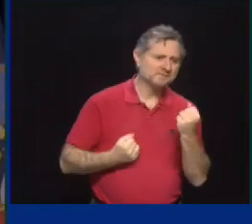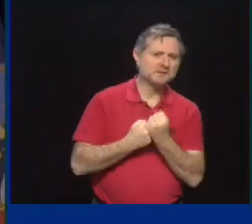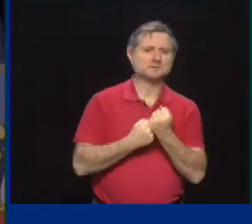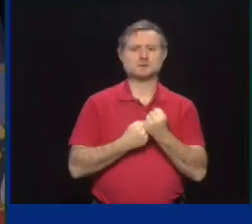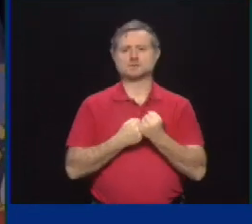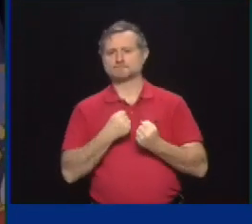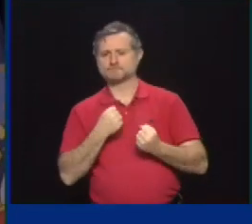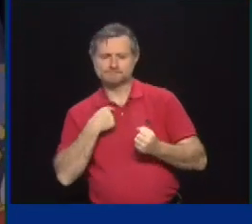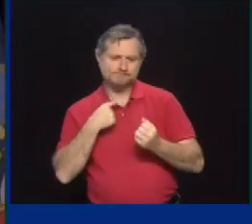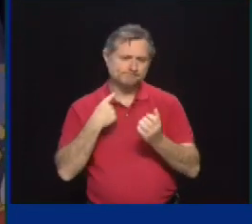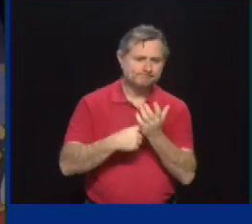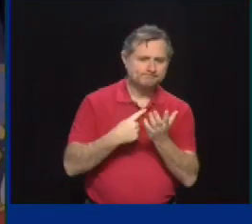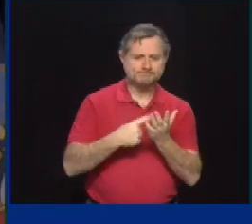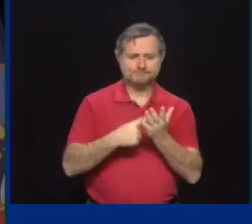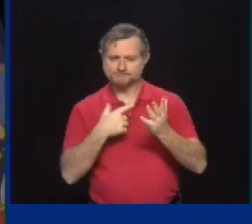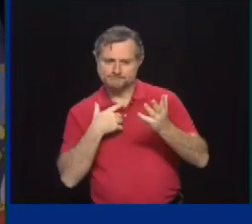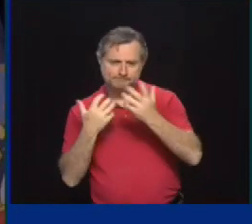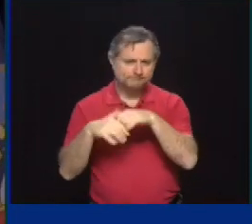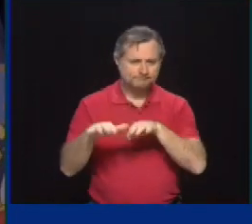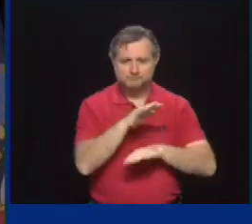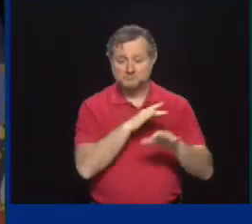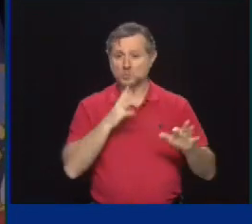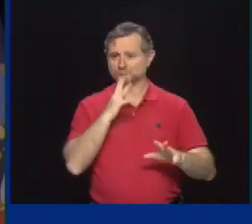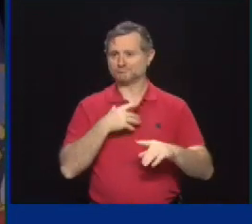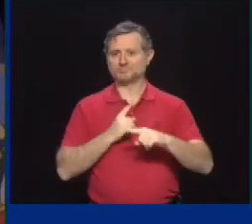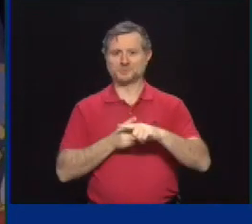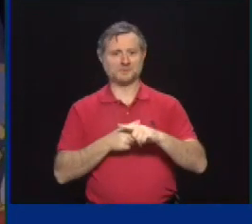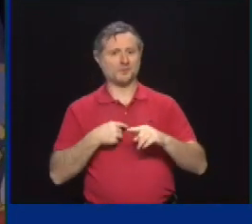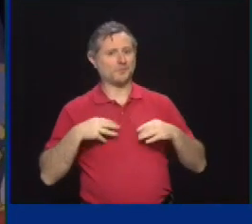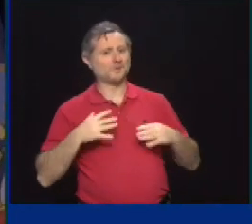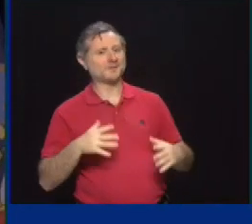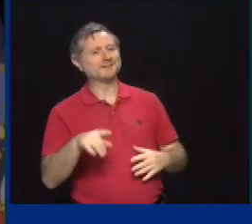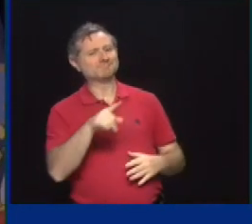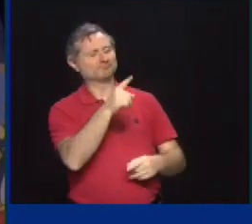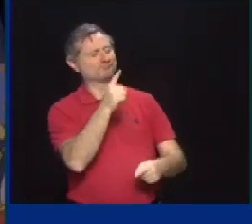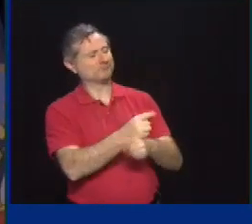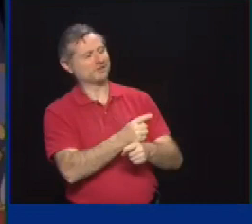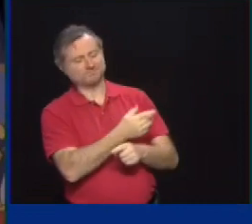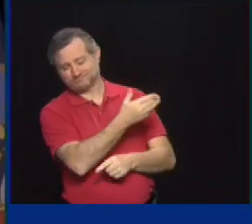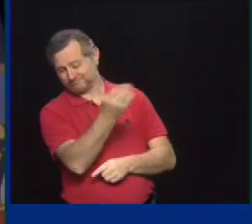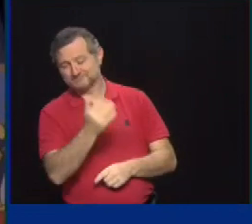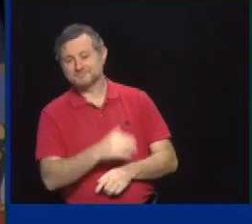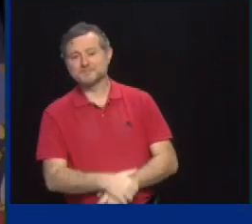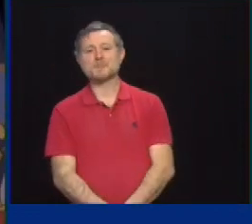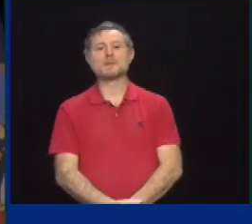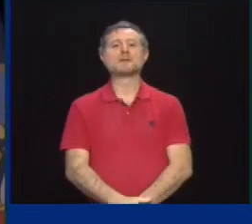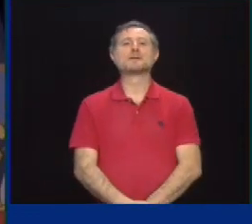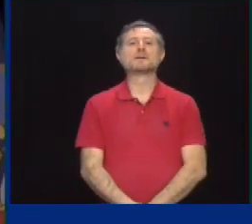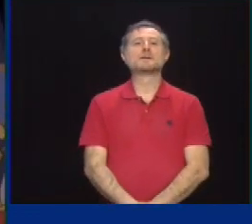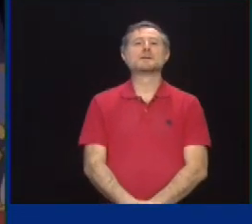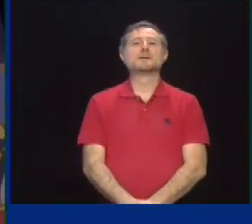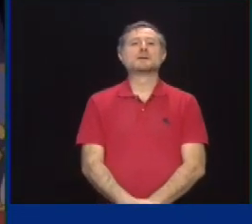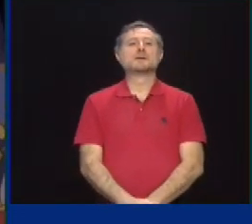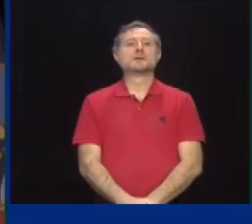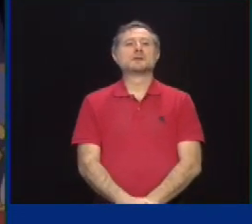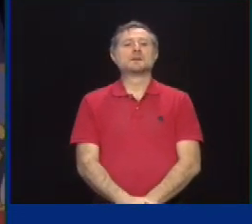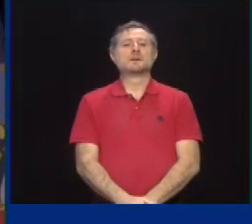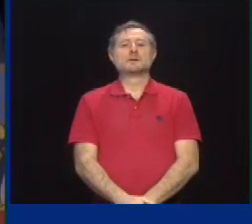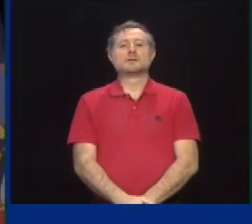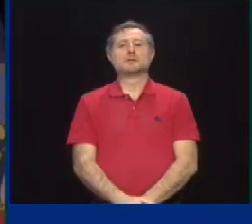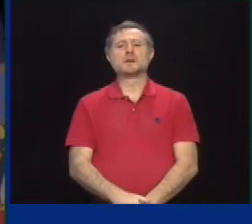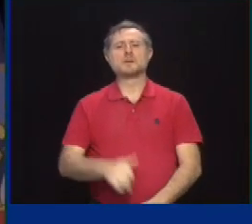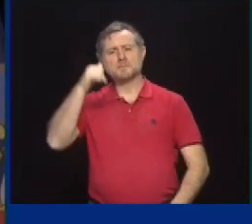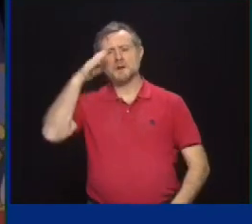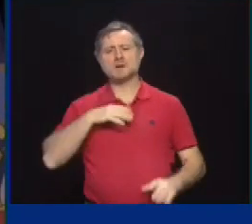is very positive right now. The owners are correct. So, hey, nice. Hi, Jason Wolfe with the Buffalo News piggybacking off of